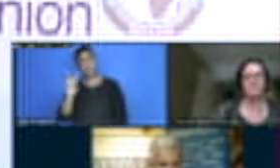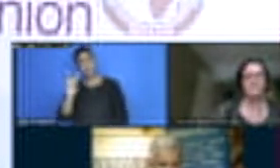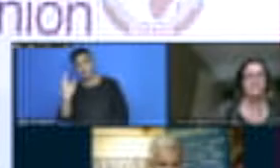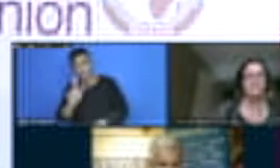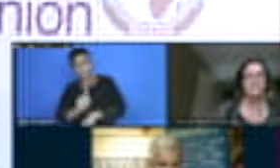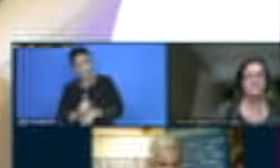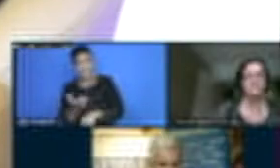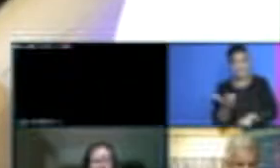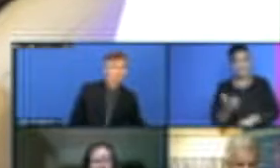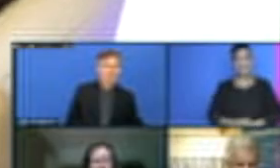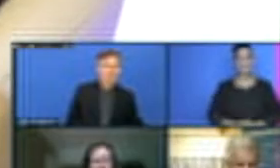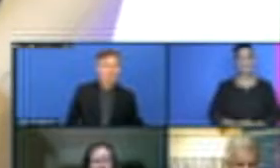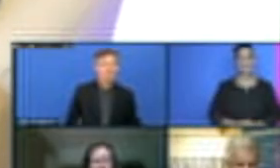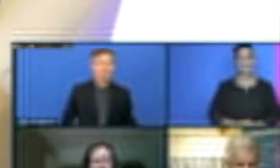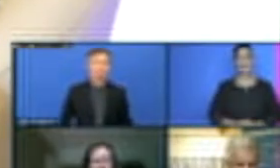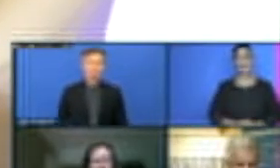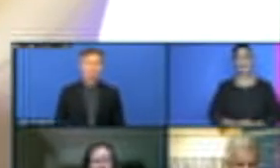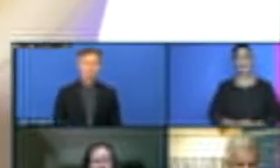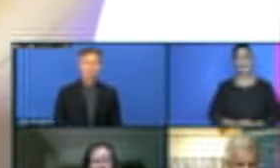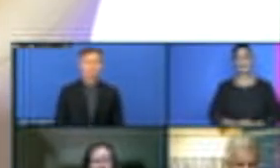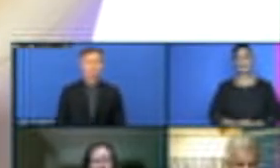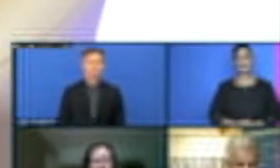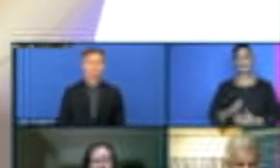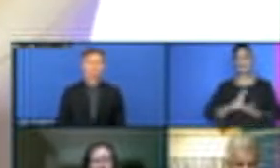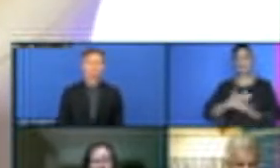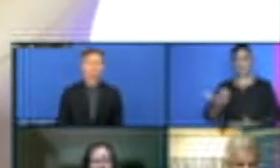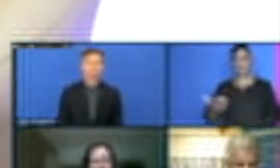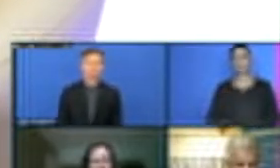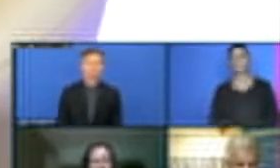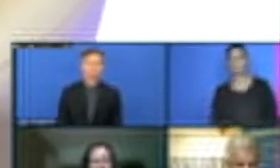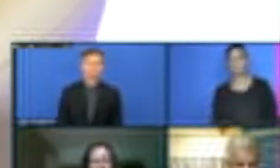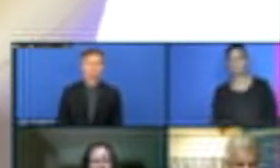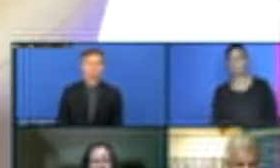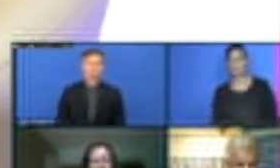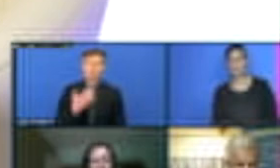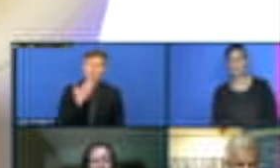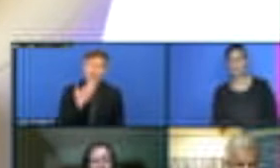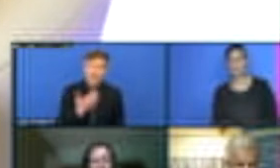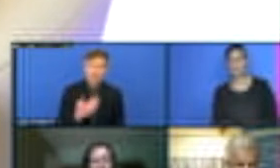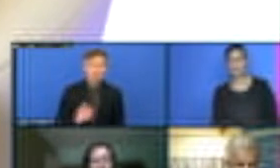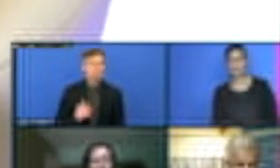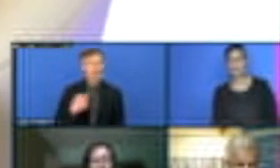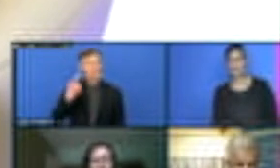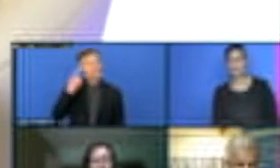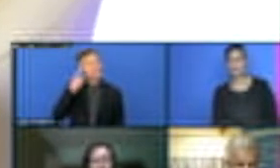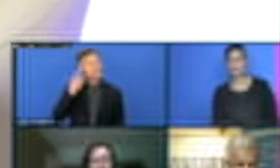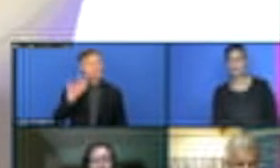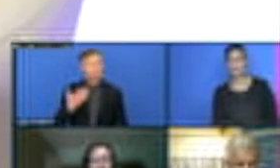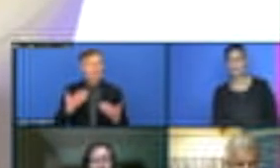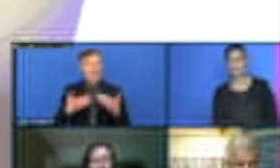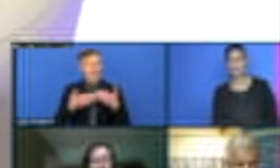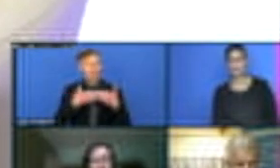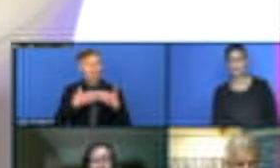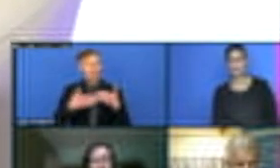Thank you. Thank you. And I think going forward, for me, the first thing